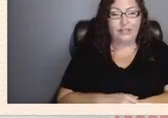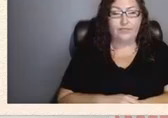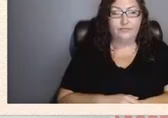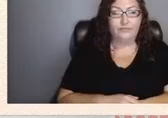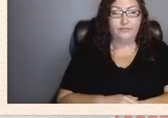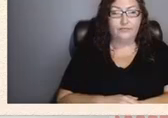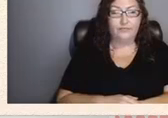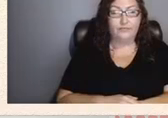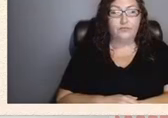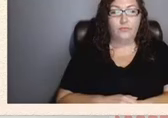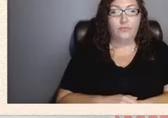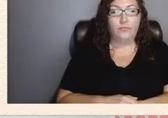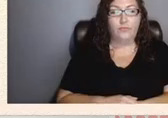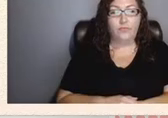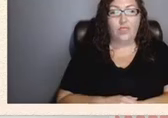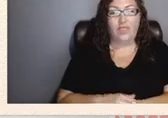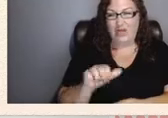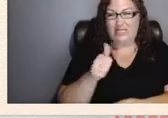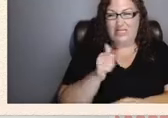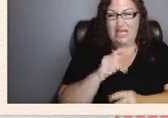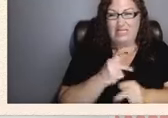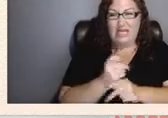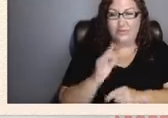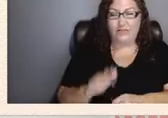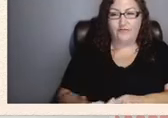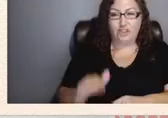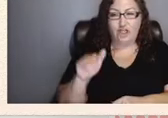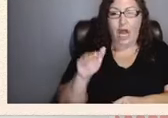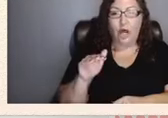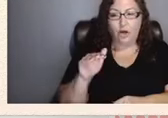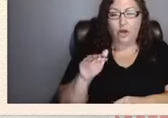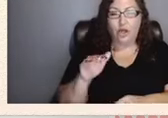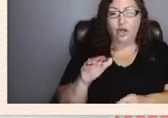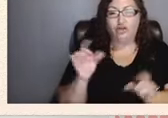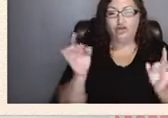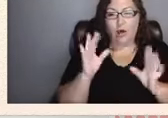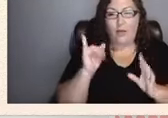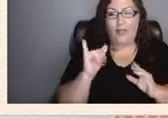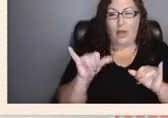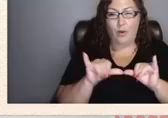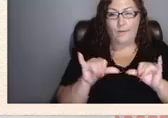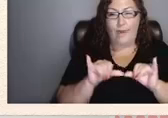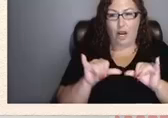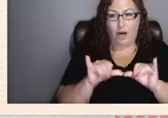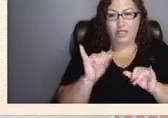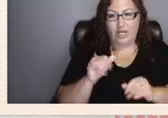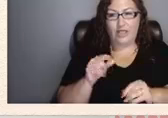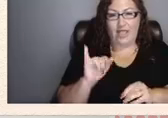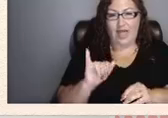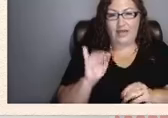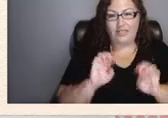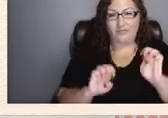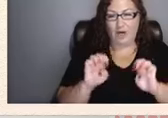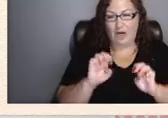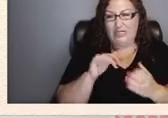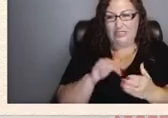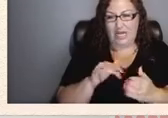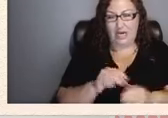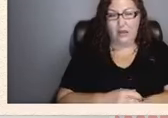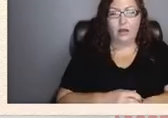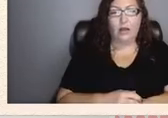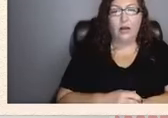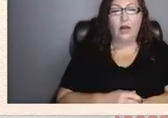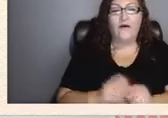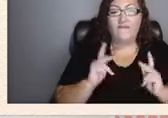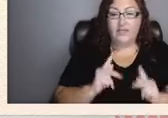there were 10 types of childhood trauma that were measured in the adverse childhood experience study physical abuse